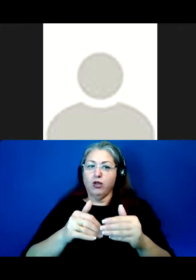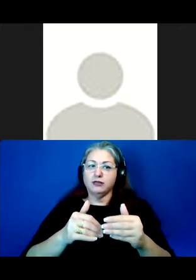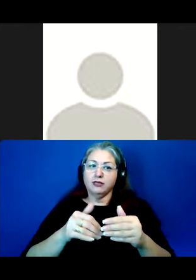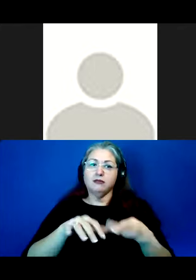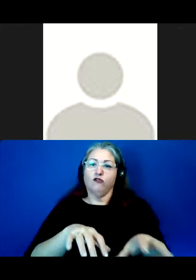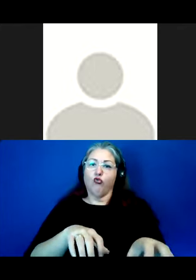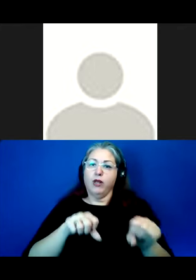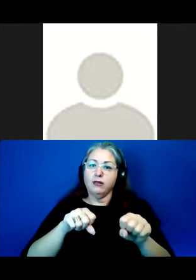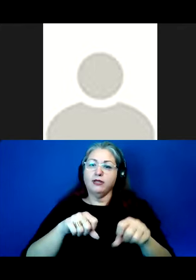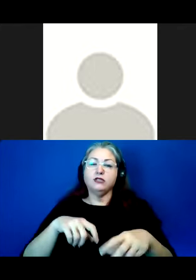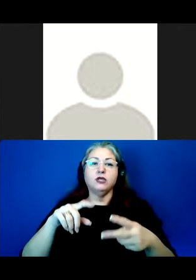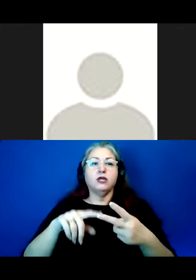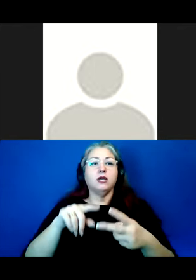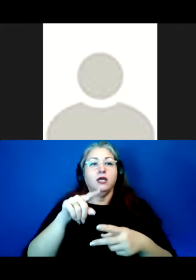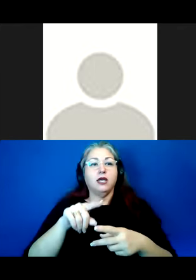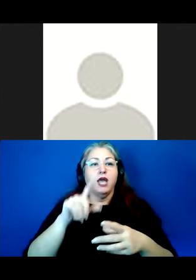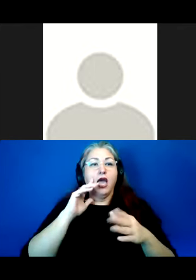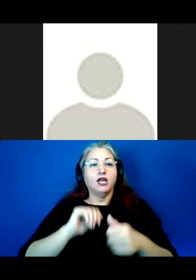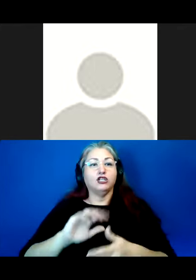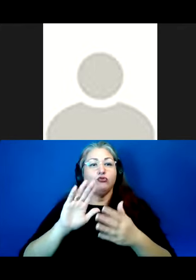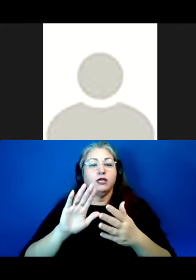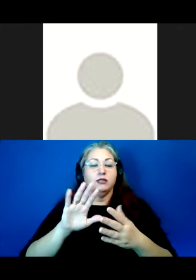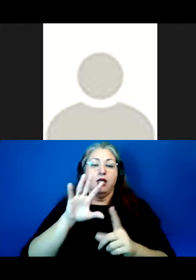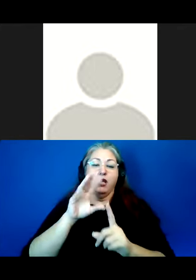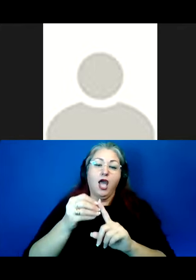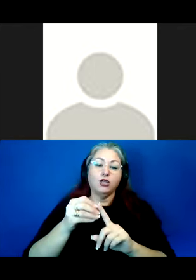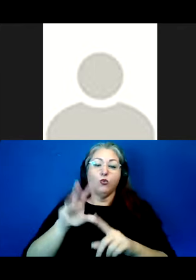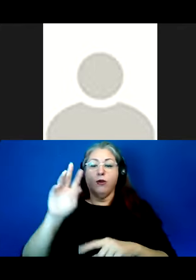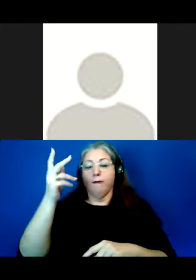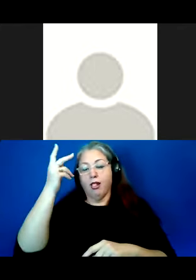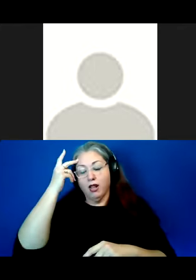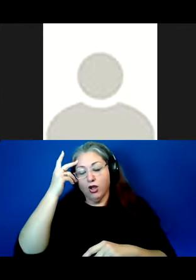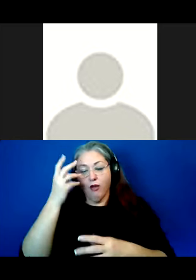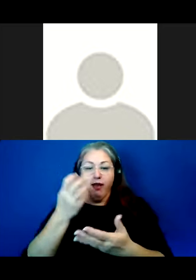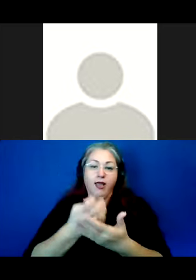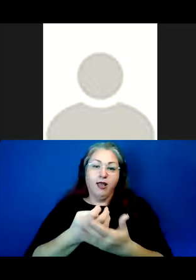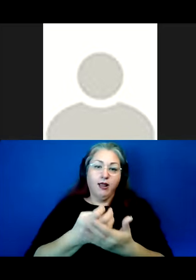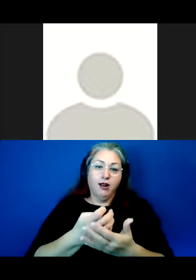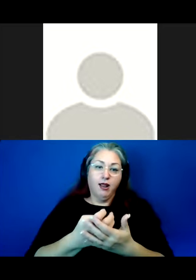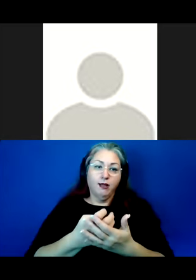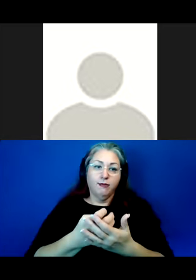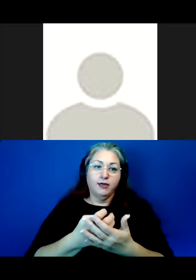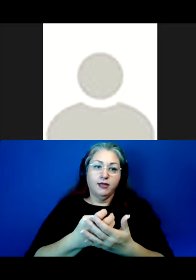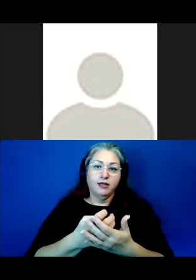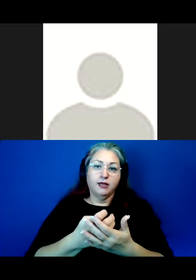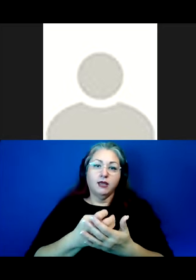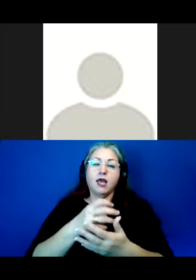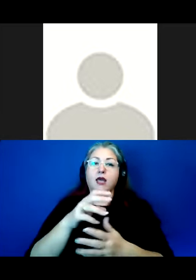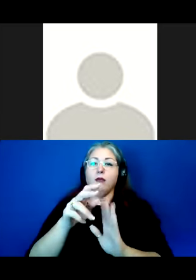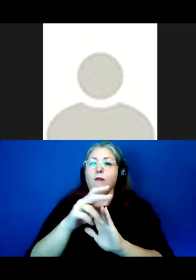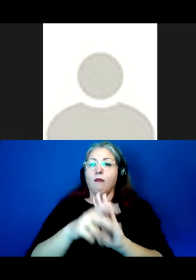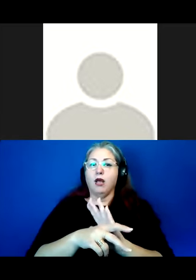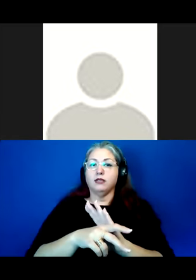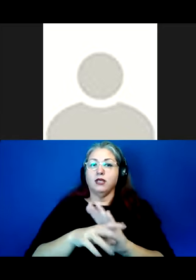Reclamation. Reclamation identifies and addresses the cultural, political, economic, and policy issues,